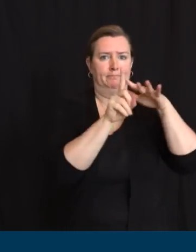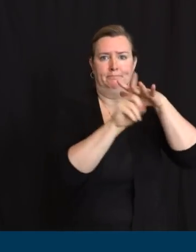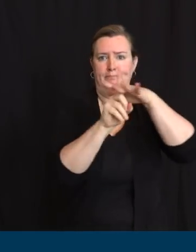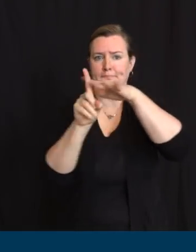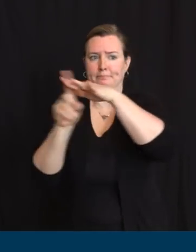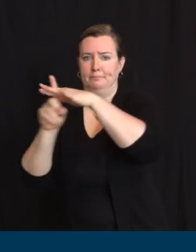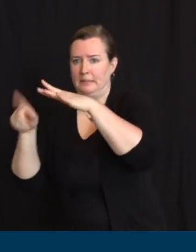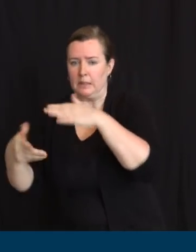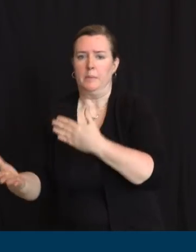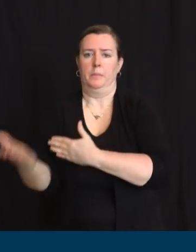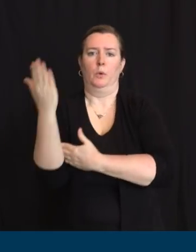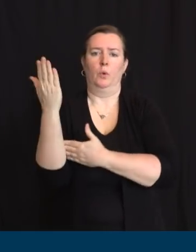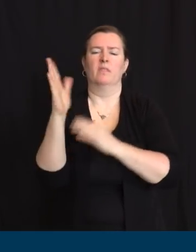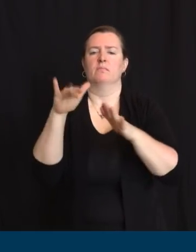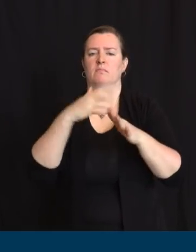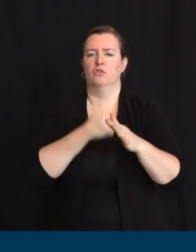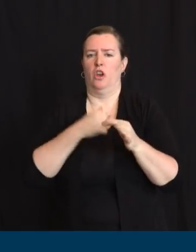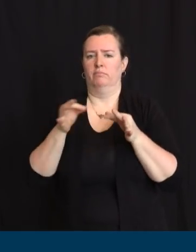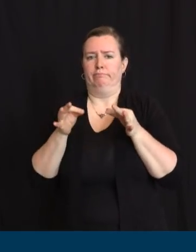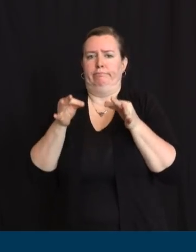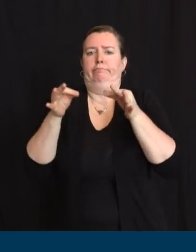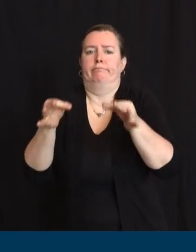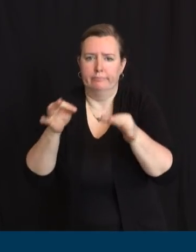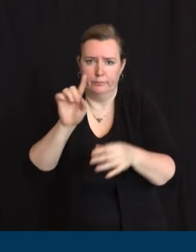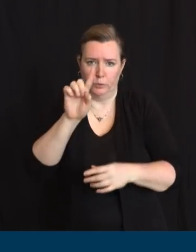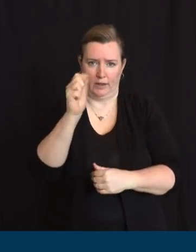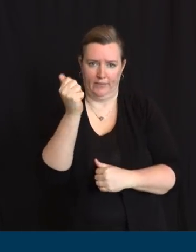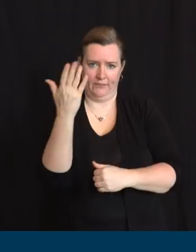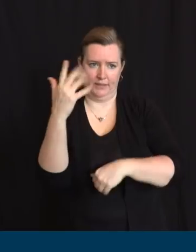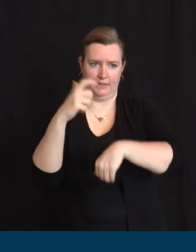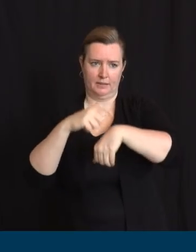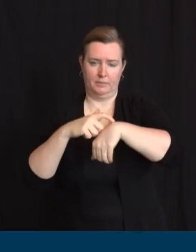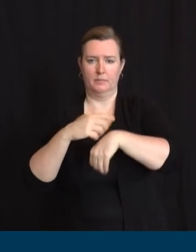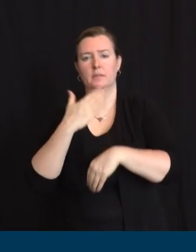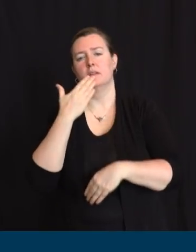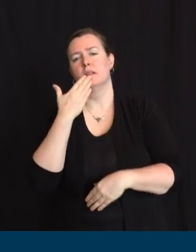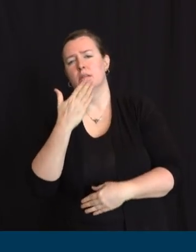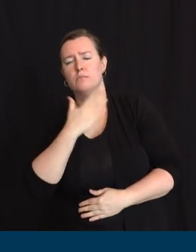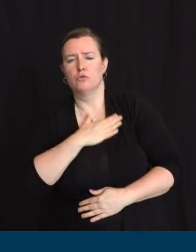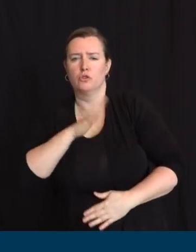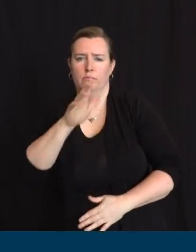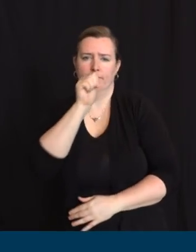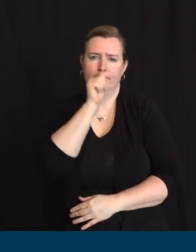1.15, and I appreciate your willingness to bear with us.